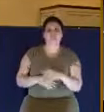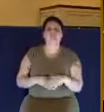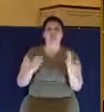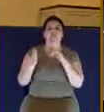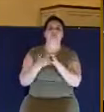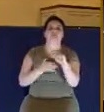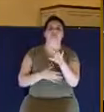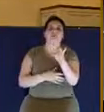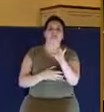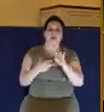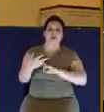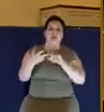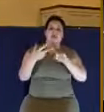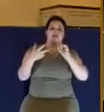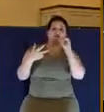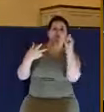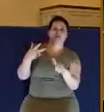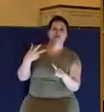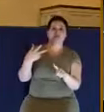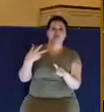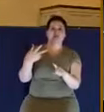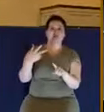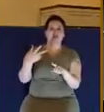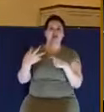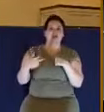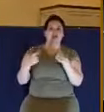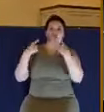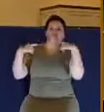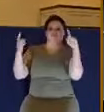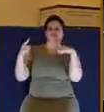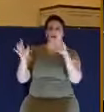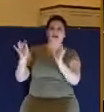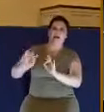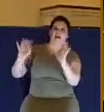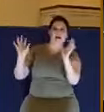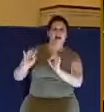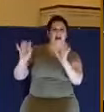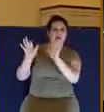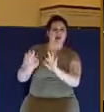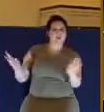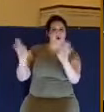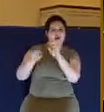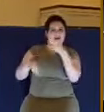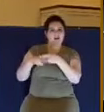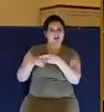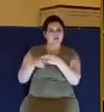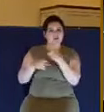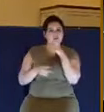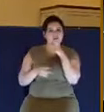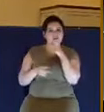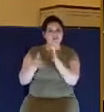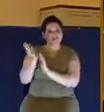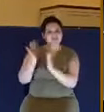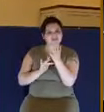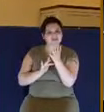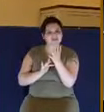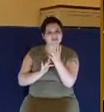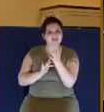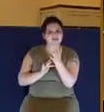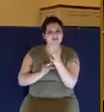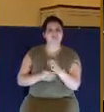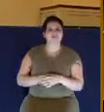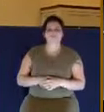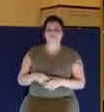7, don't they blaspheme that worthy name by the which you are called? They blaspheme the name of Christ. They don't have any